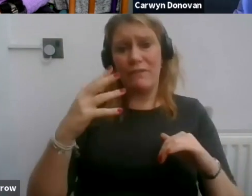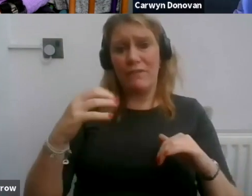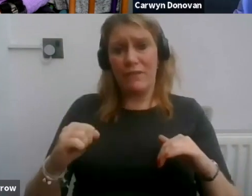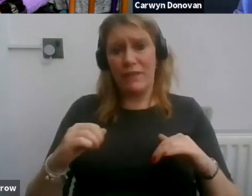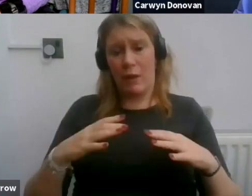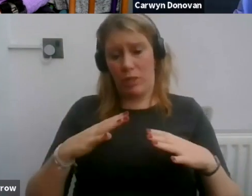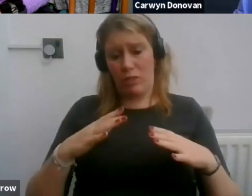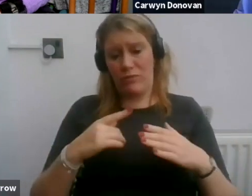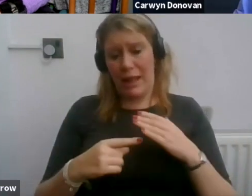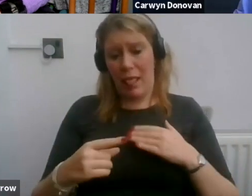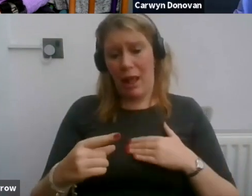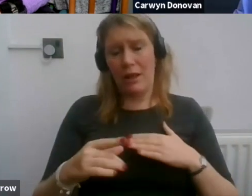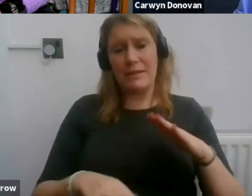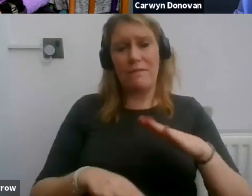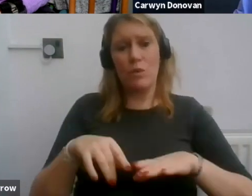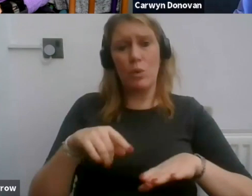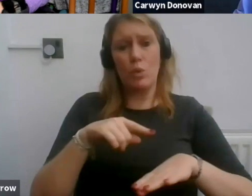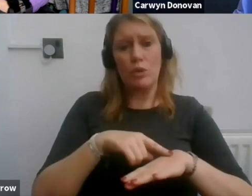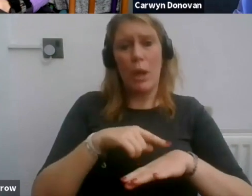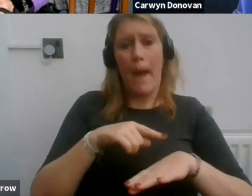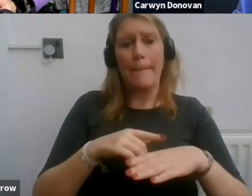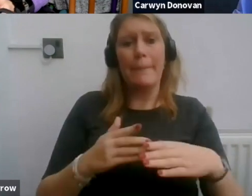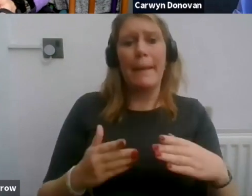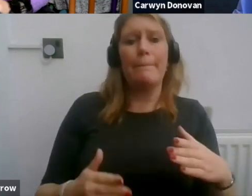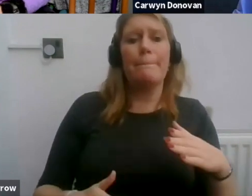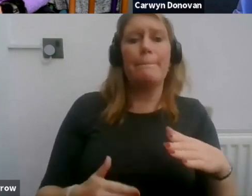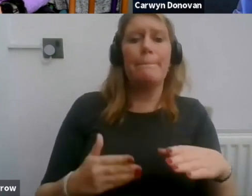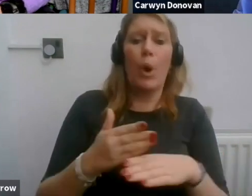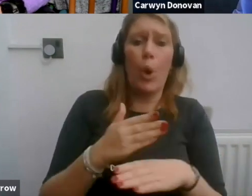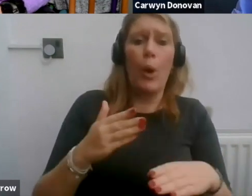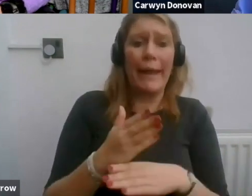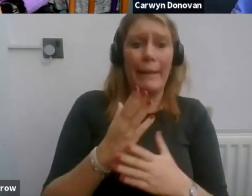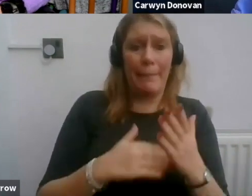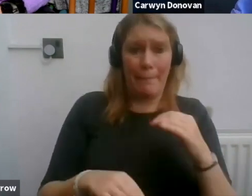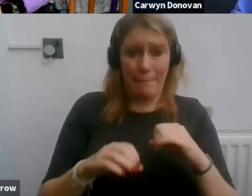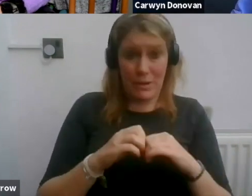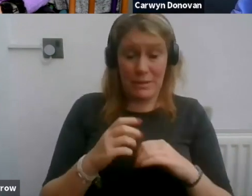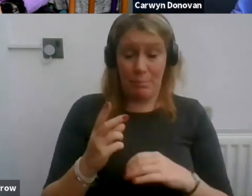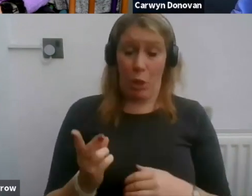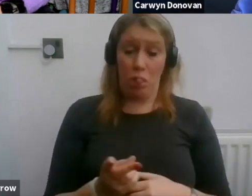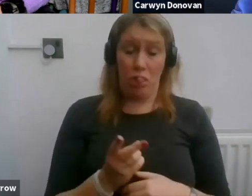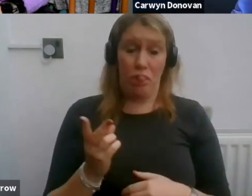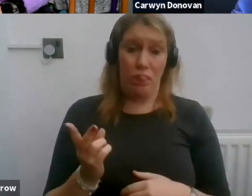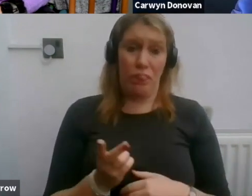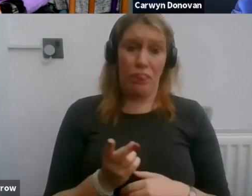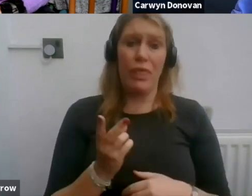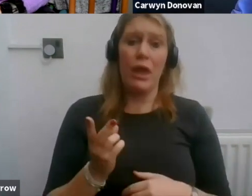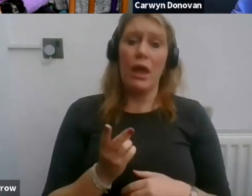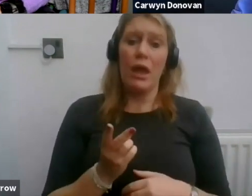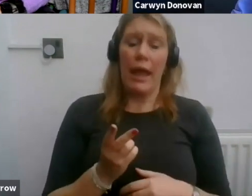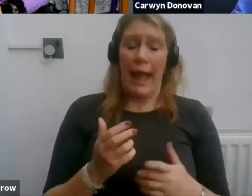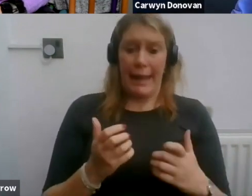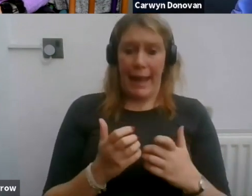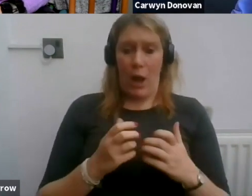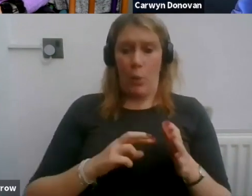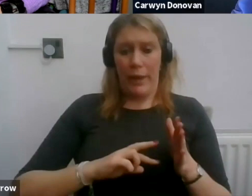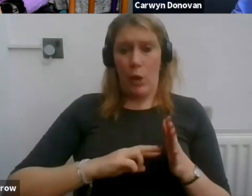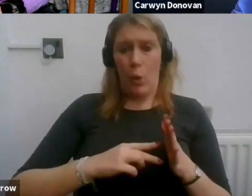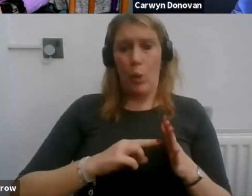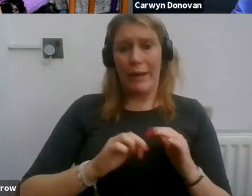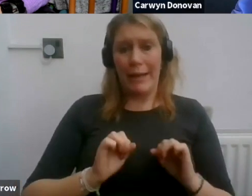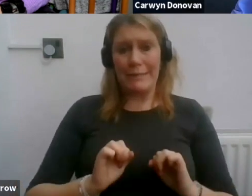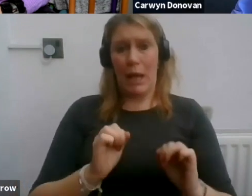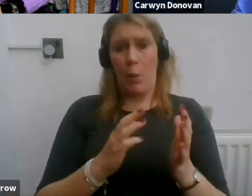and full-time employed members. The way we organise our